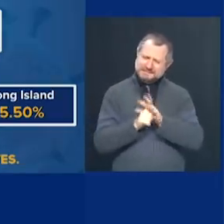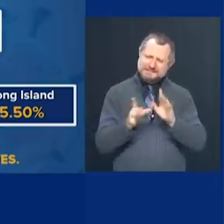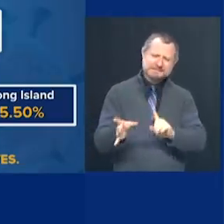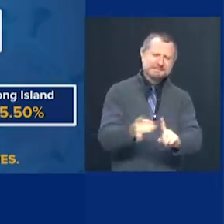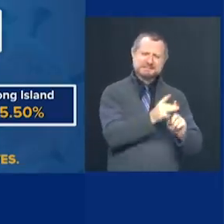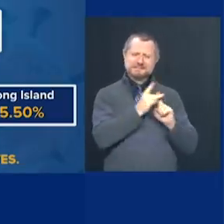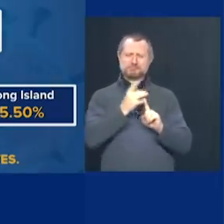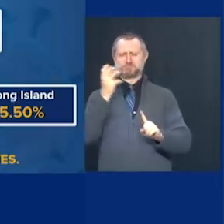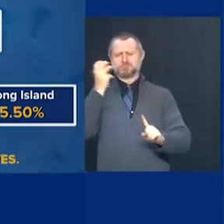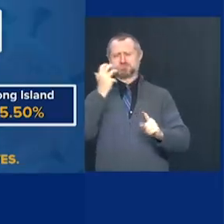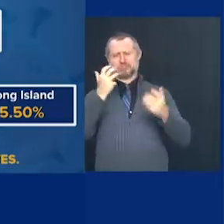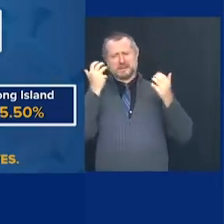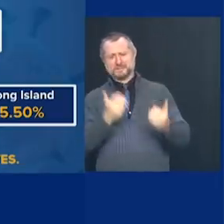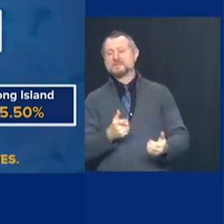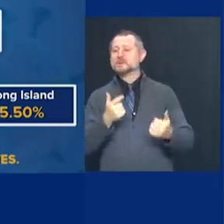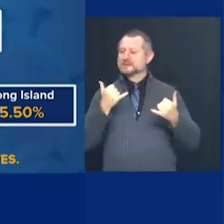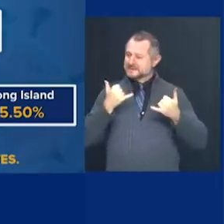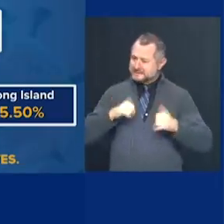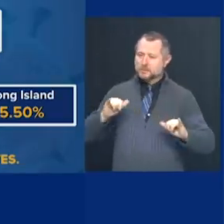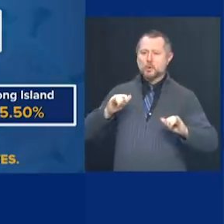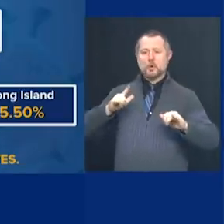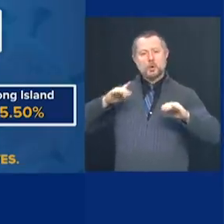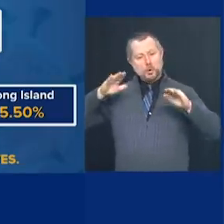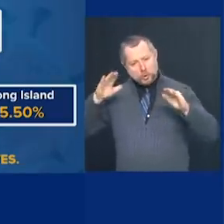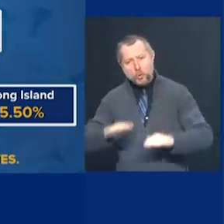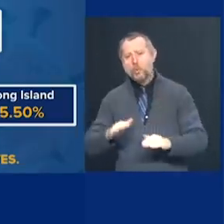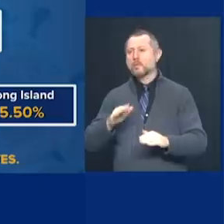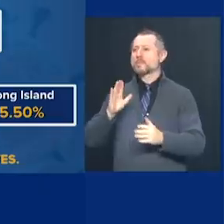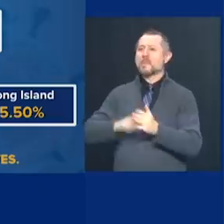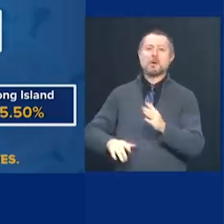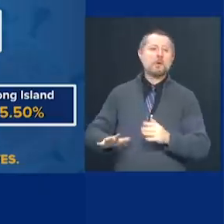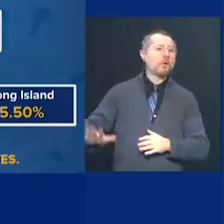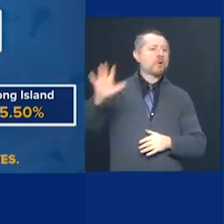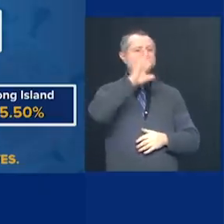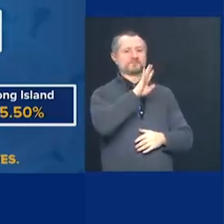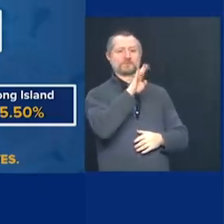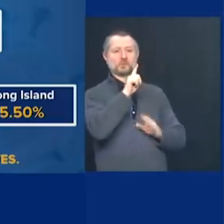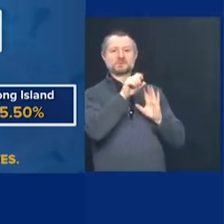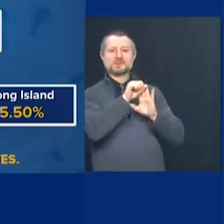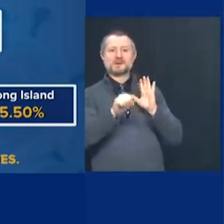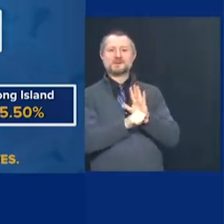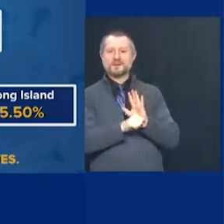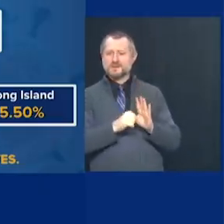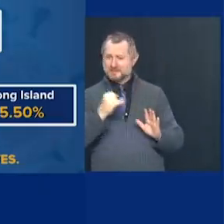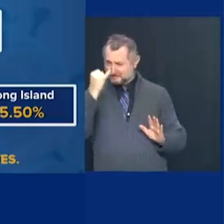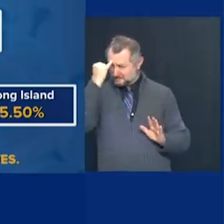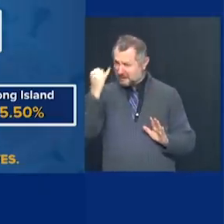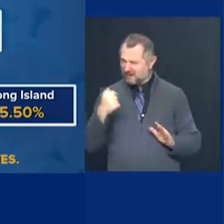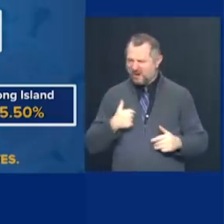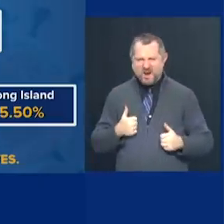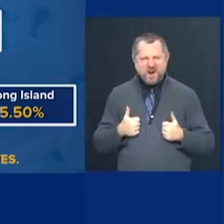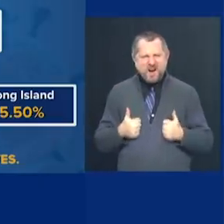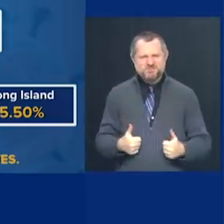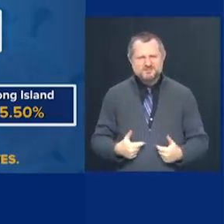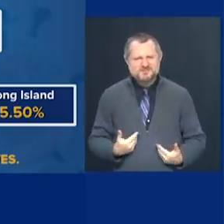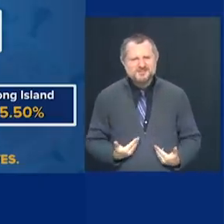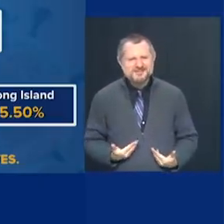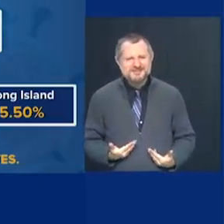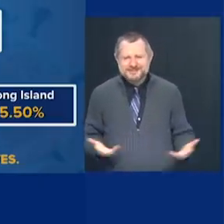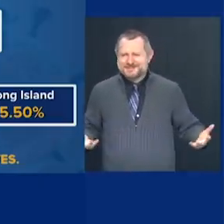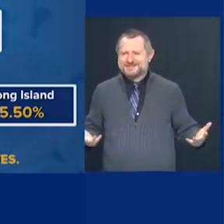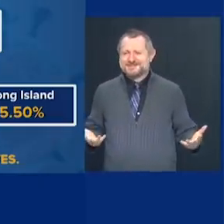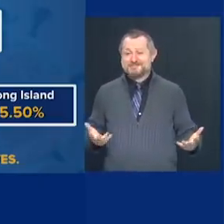is still lower than 41 states. So in it's tricky because